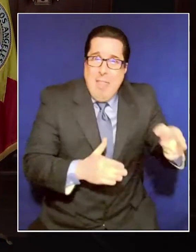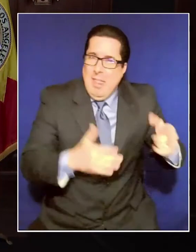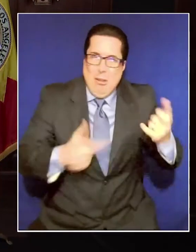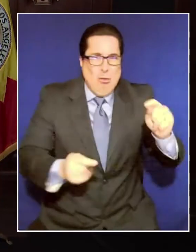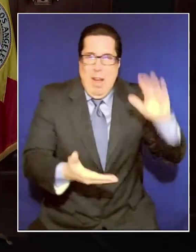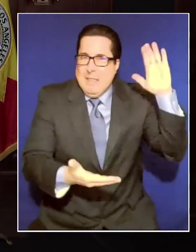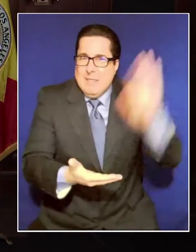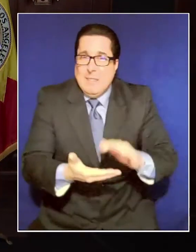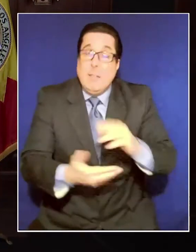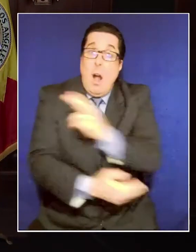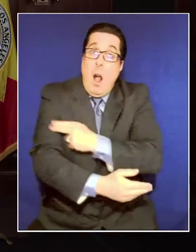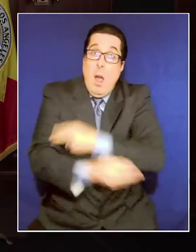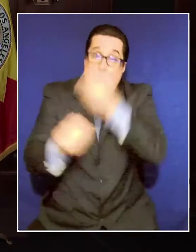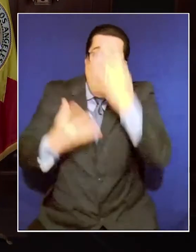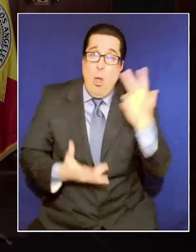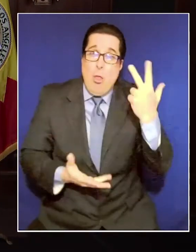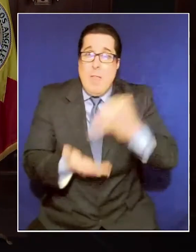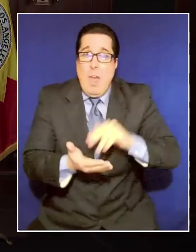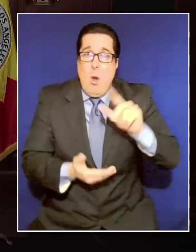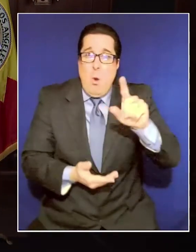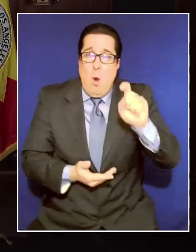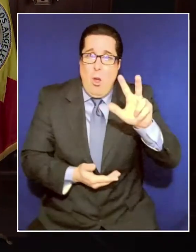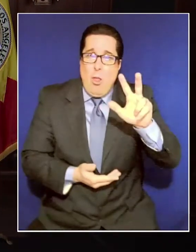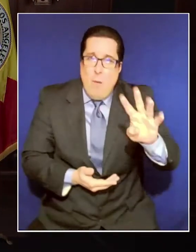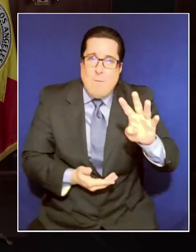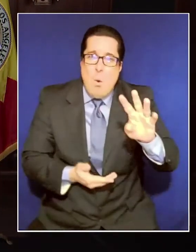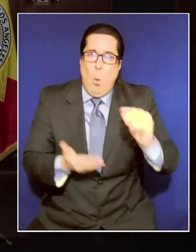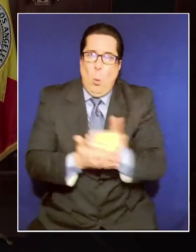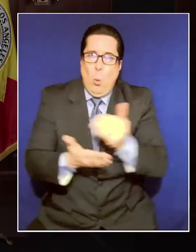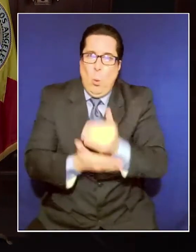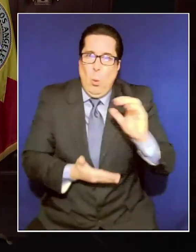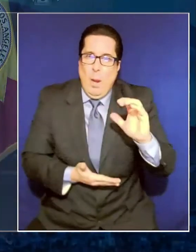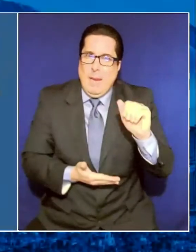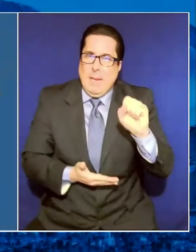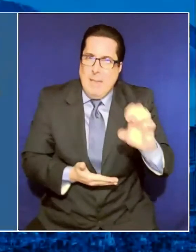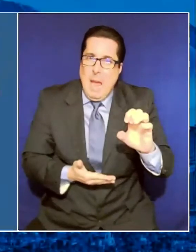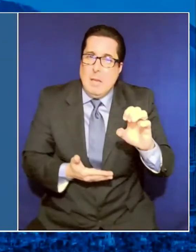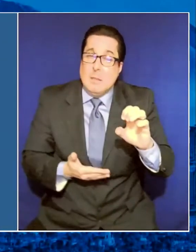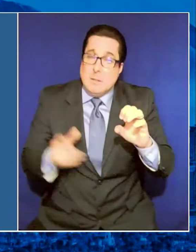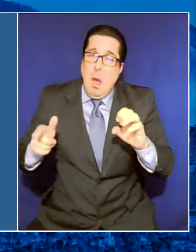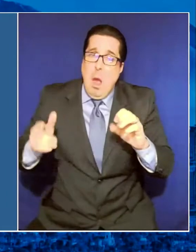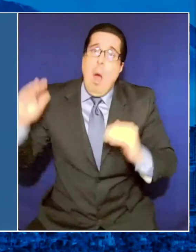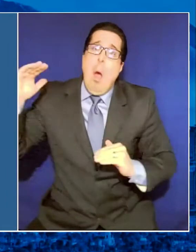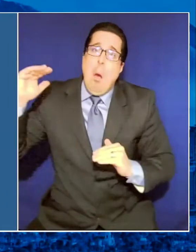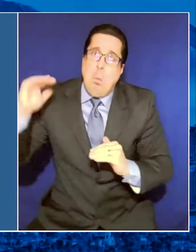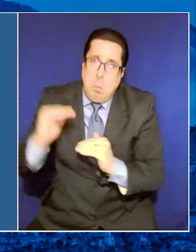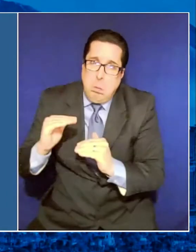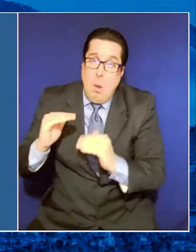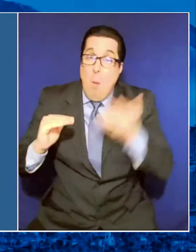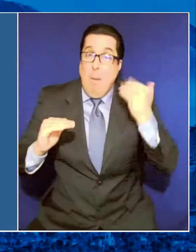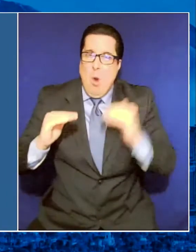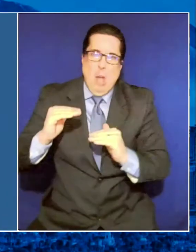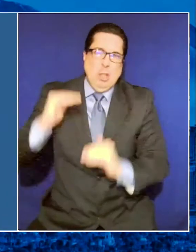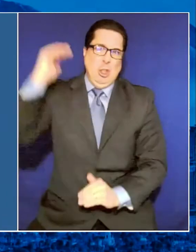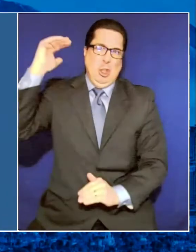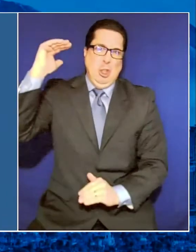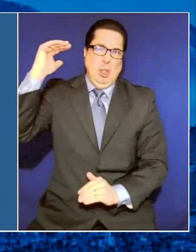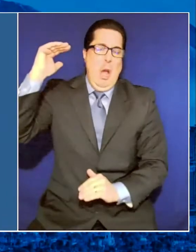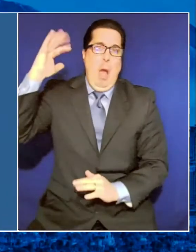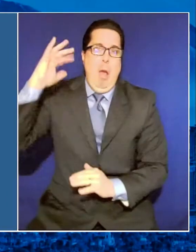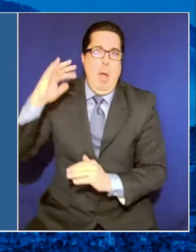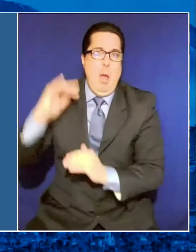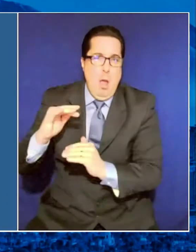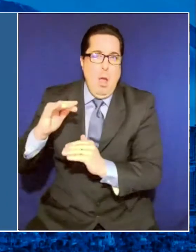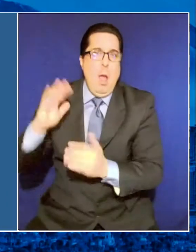,434 new cases. It's not a low number, but it's dramatically down from our peak, where we saw five or six